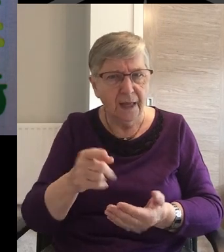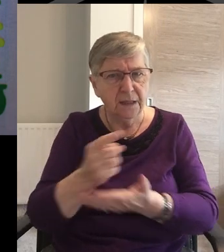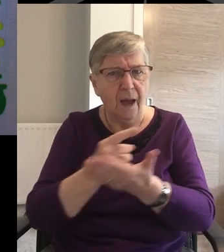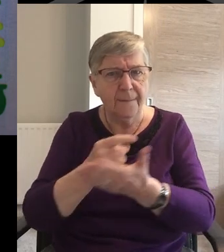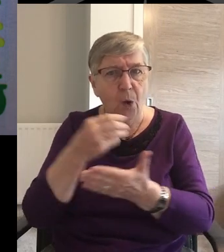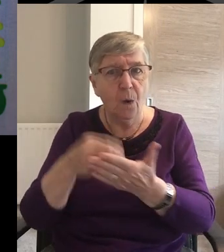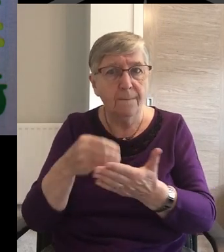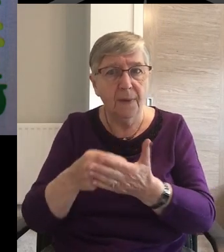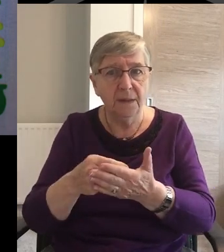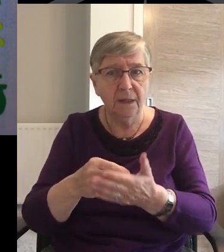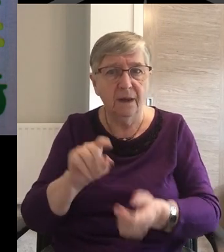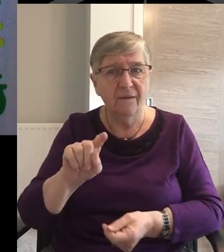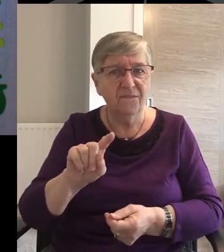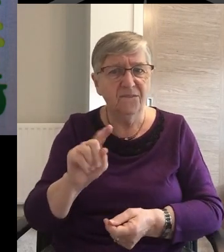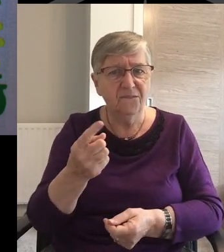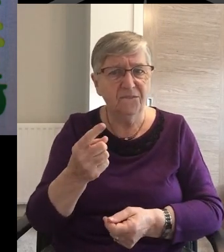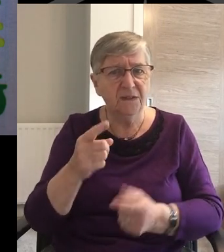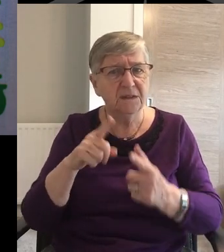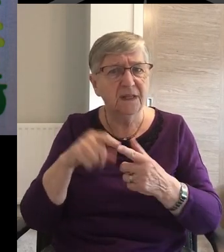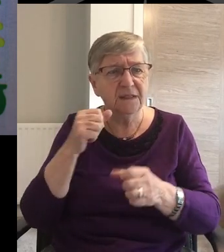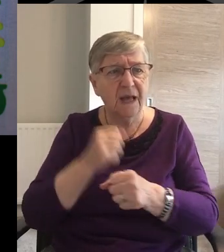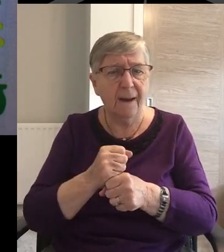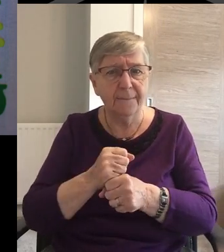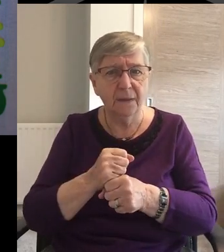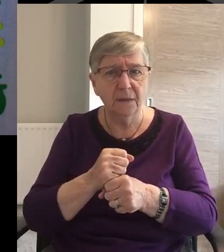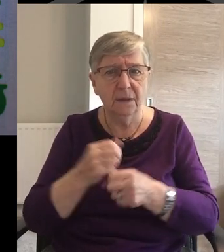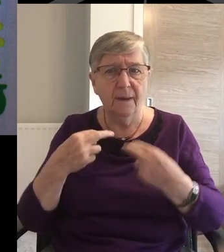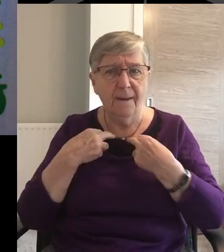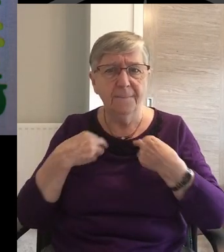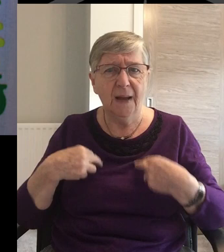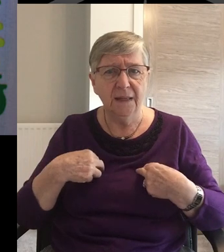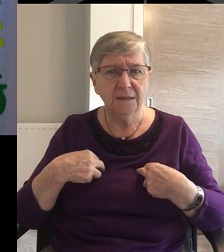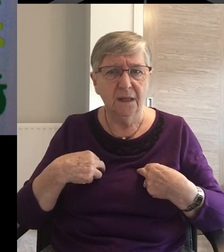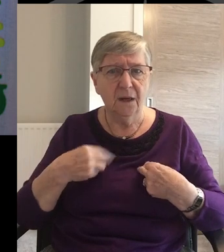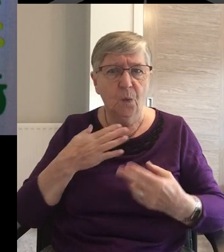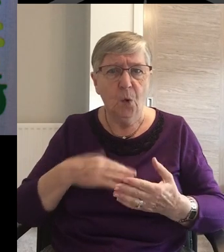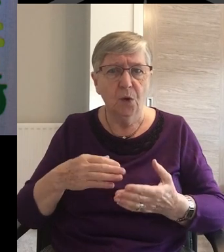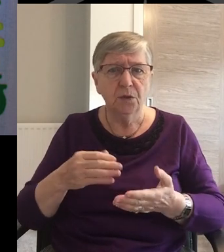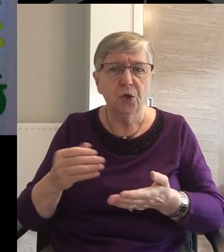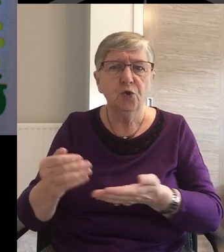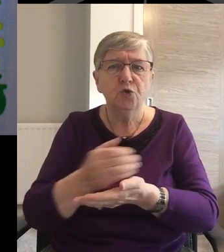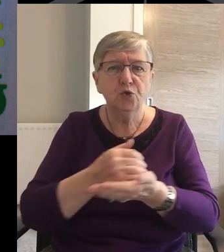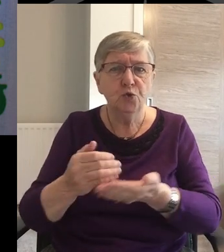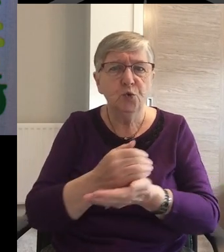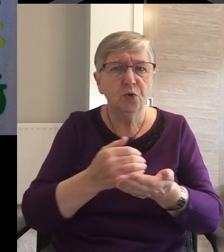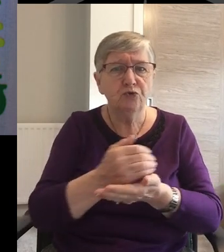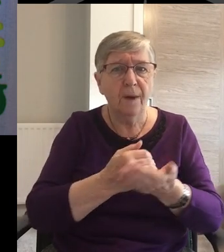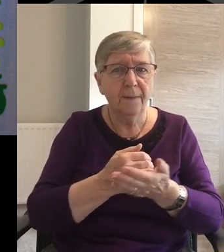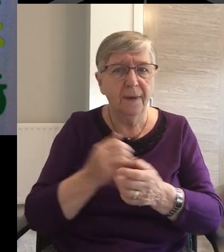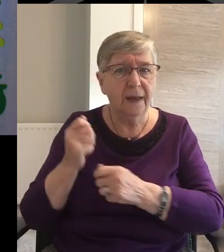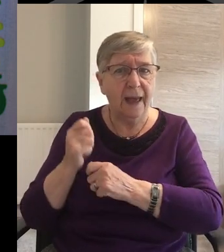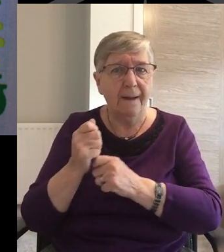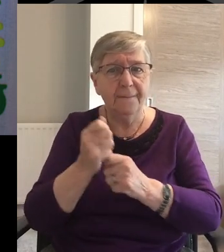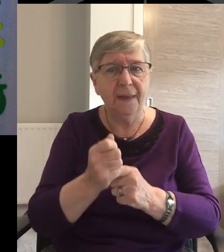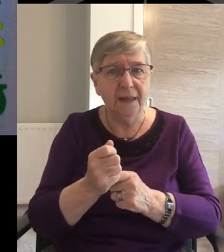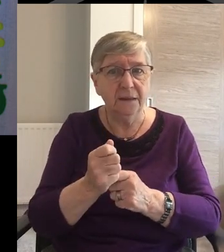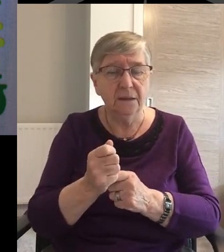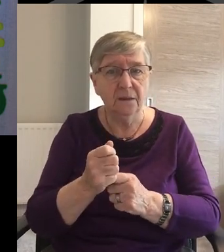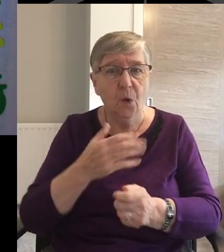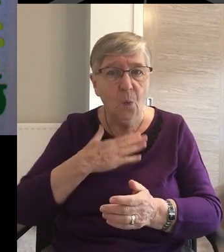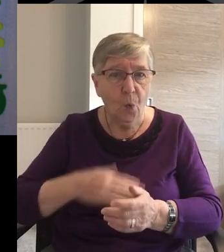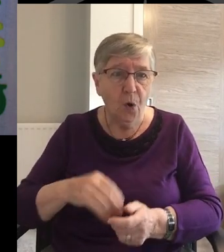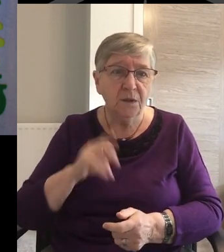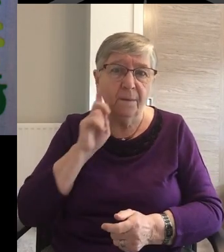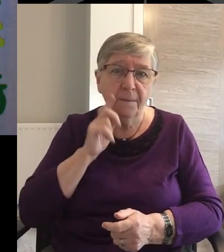first example of a pastor Promoting a stewardship campaign? Looking to get money to help Looking to get